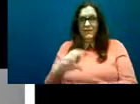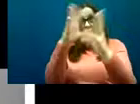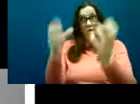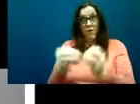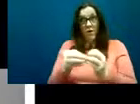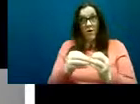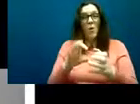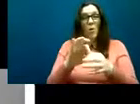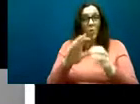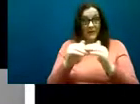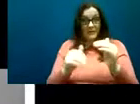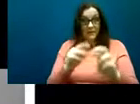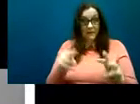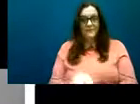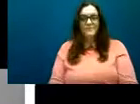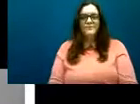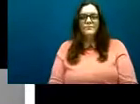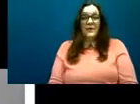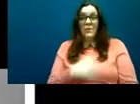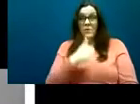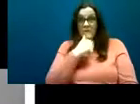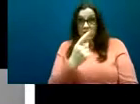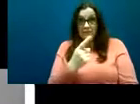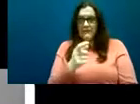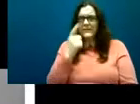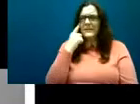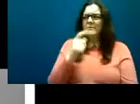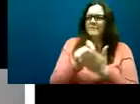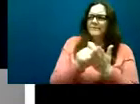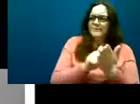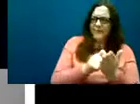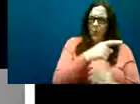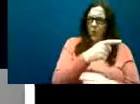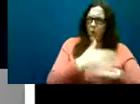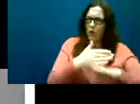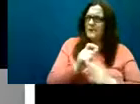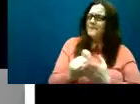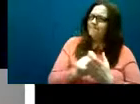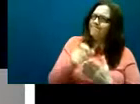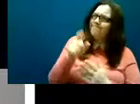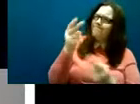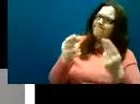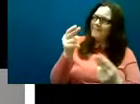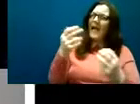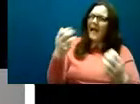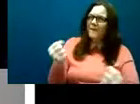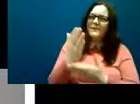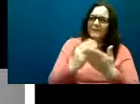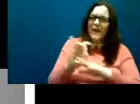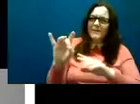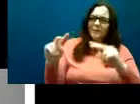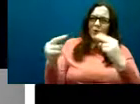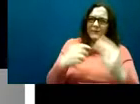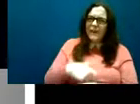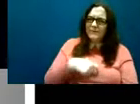which was lived experiences of people who had autism who were experiencing homelessness there were some